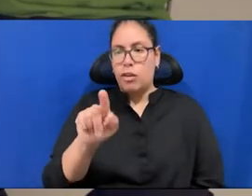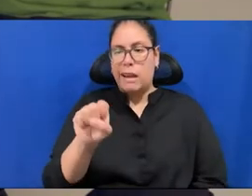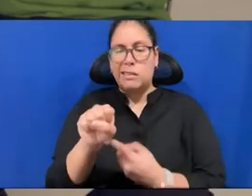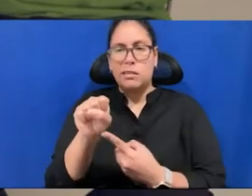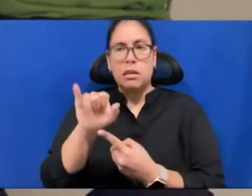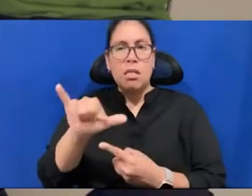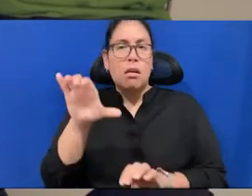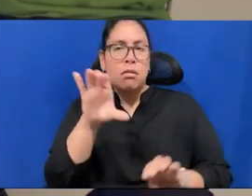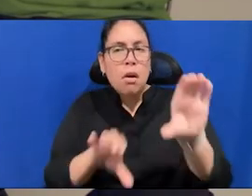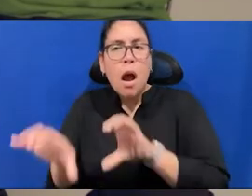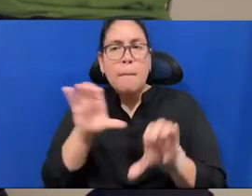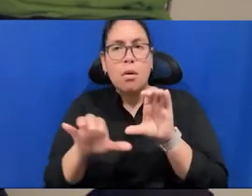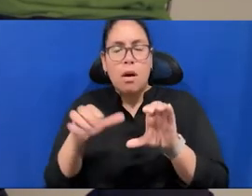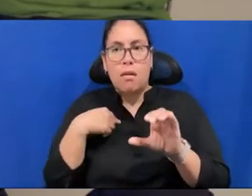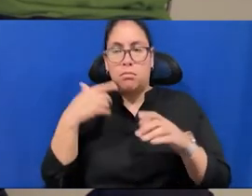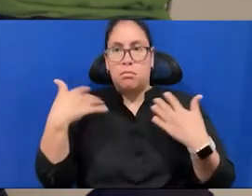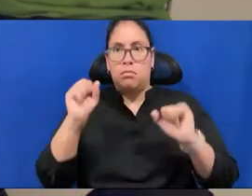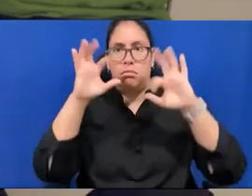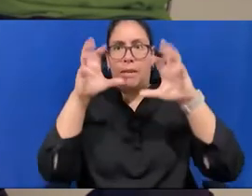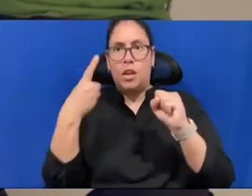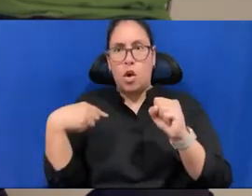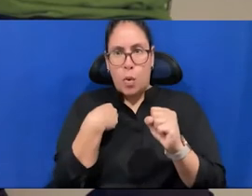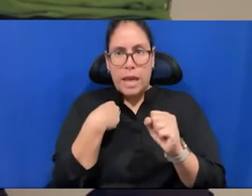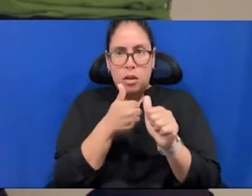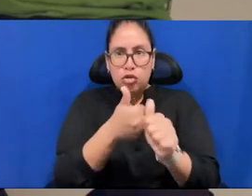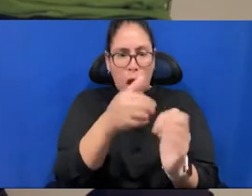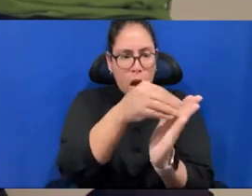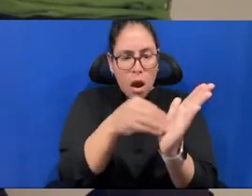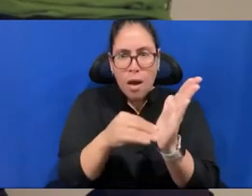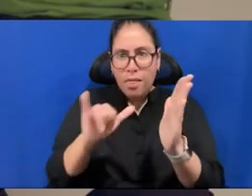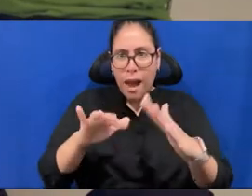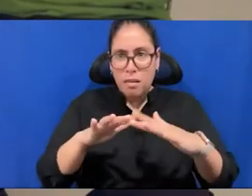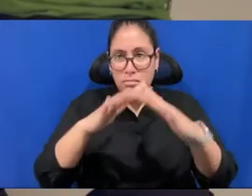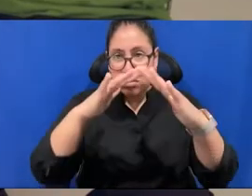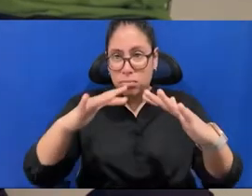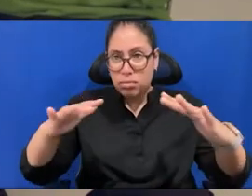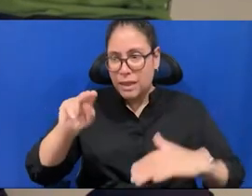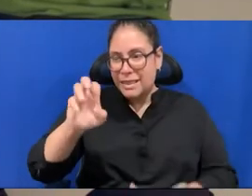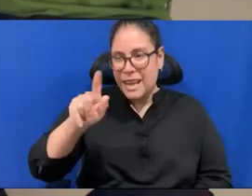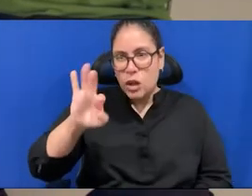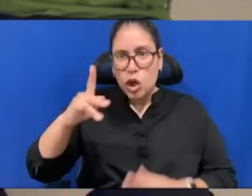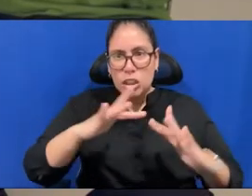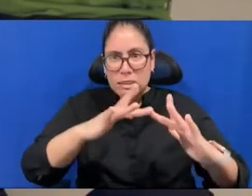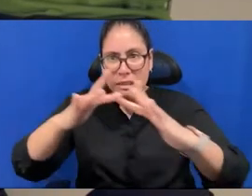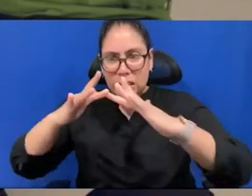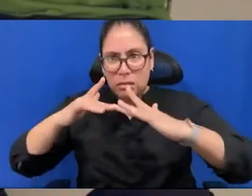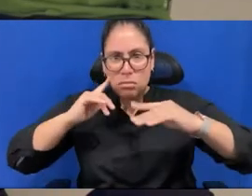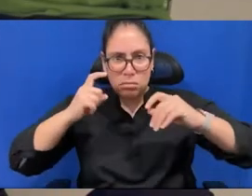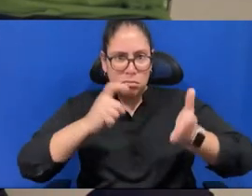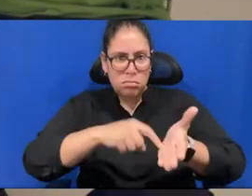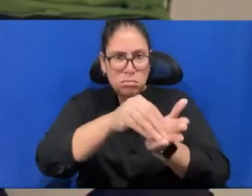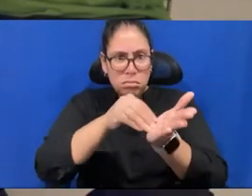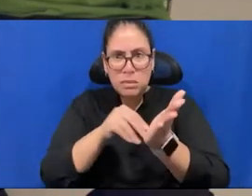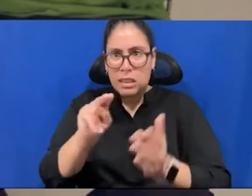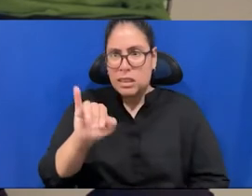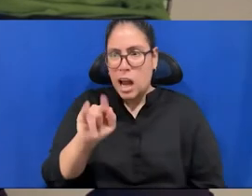we all started, mean, in a way, in the 90s, early 2000s, it was still around, and many of these night trains have disappeared, but they're now back,